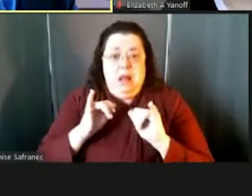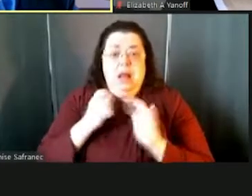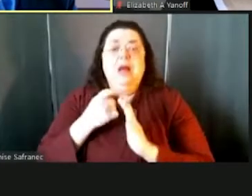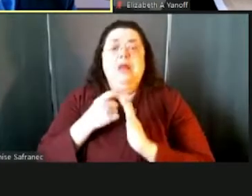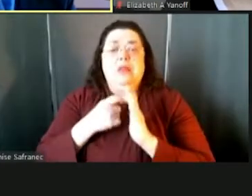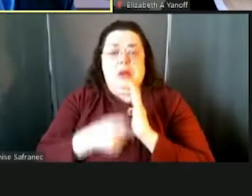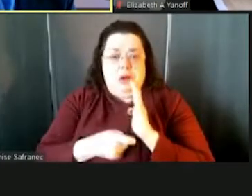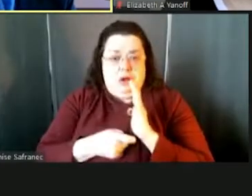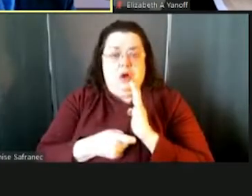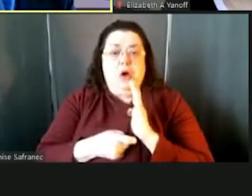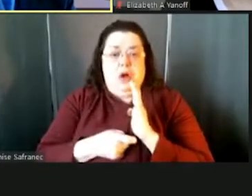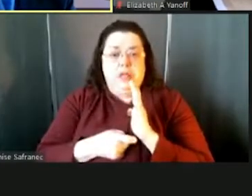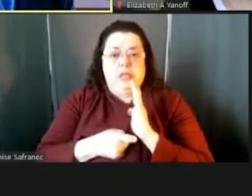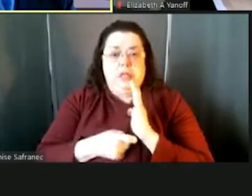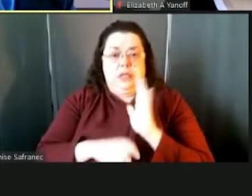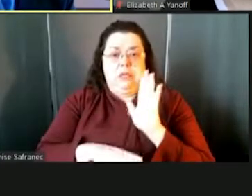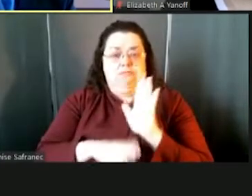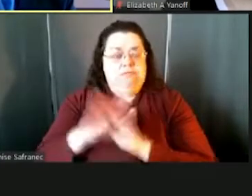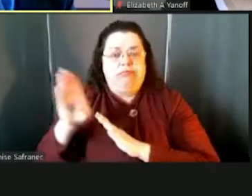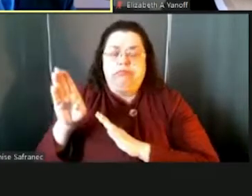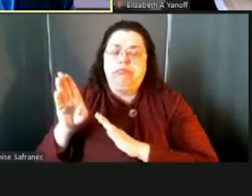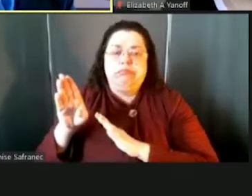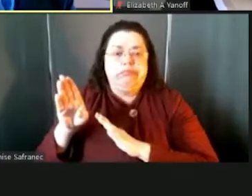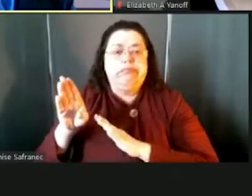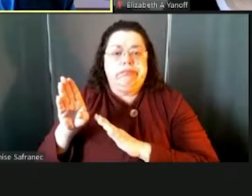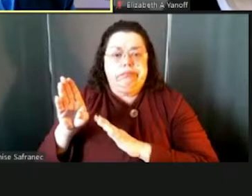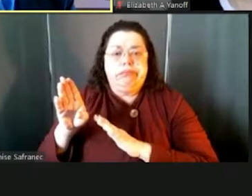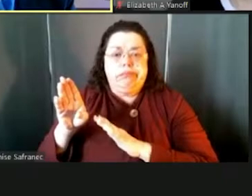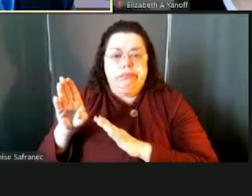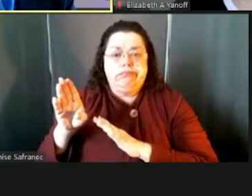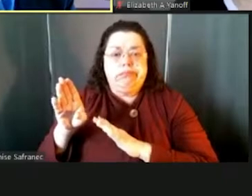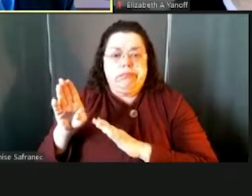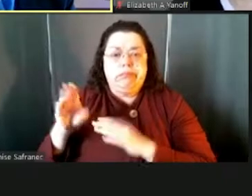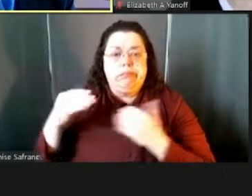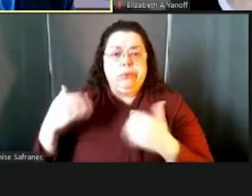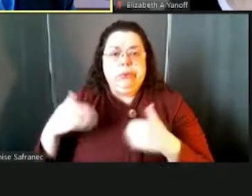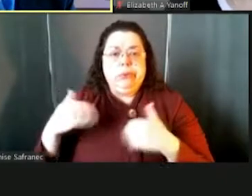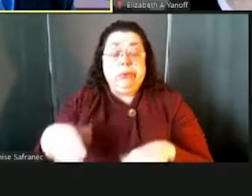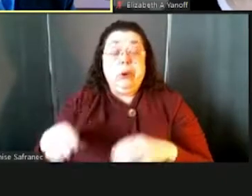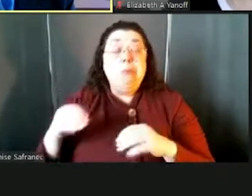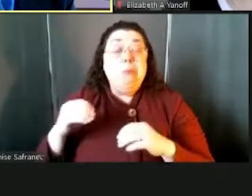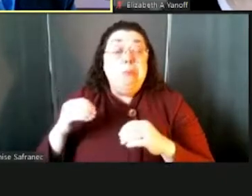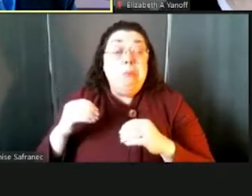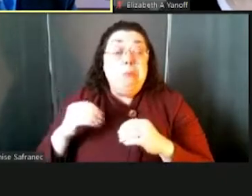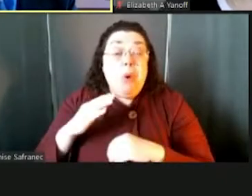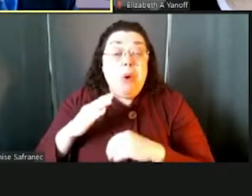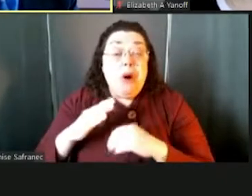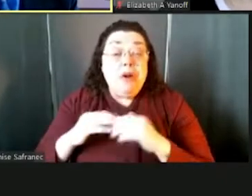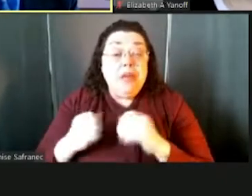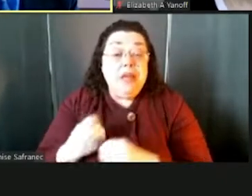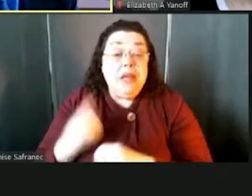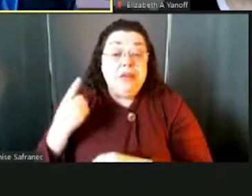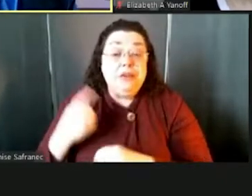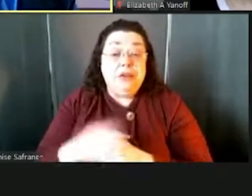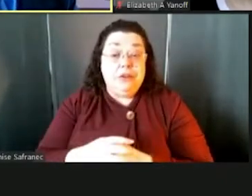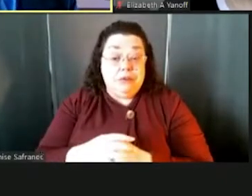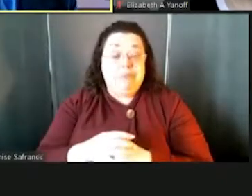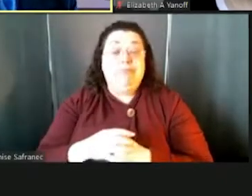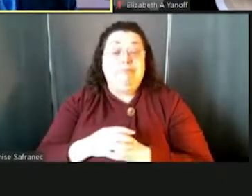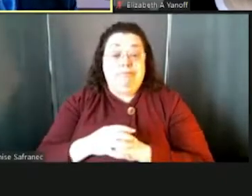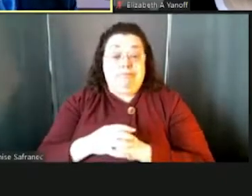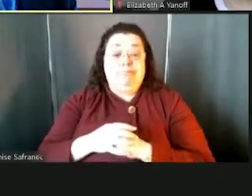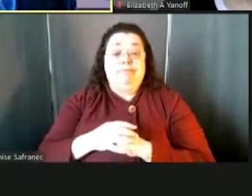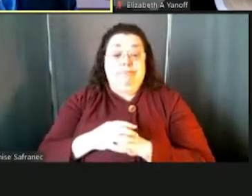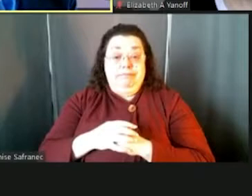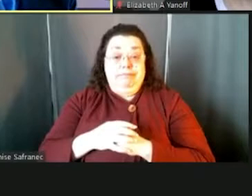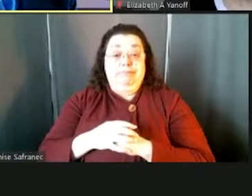our actual expenses associated with operating our schools are actually more this year than they otherwise would be if we had all of